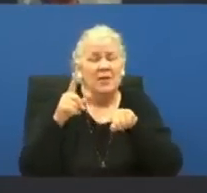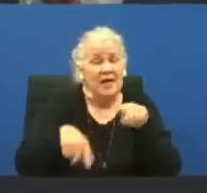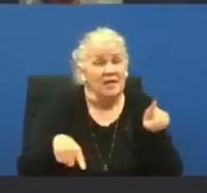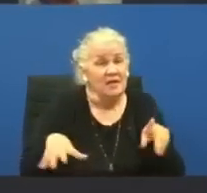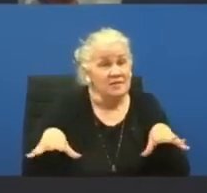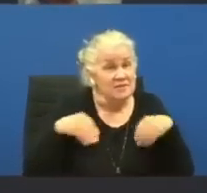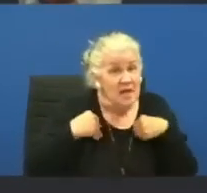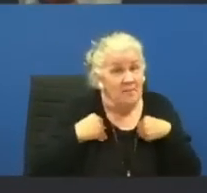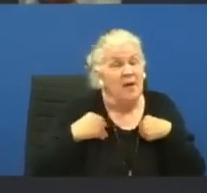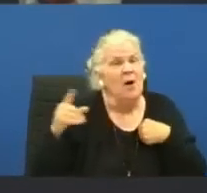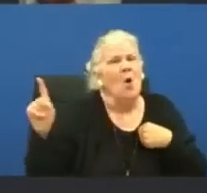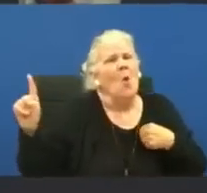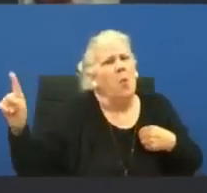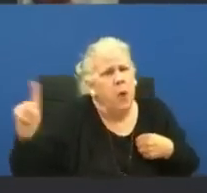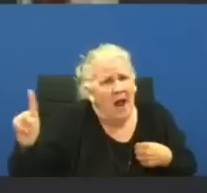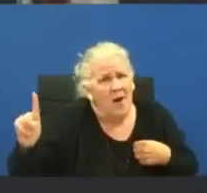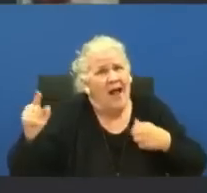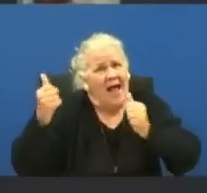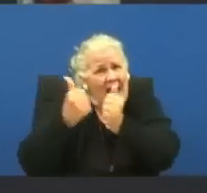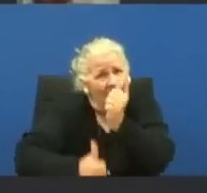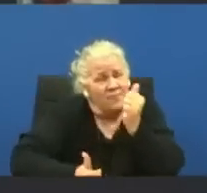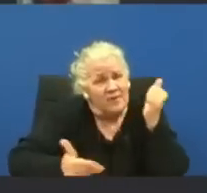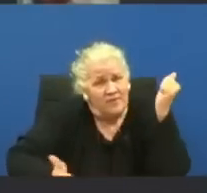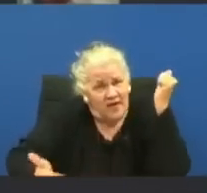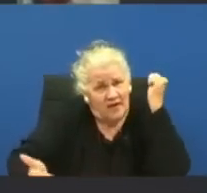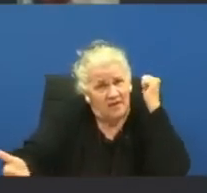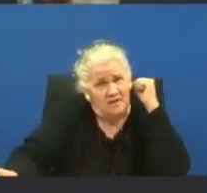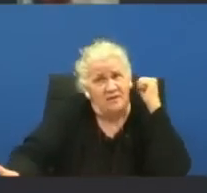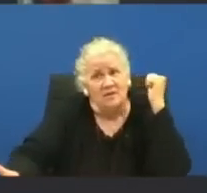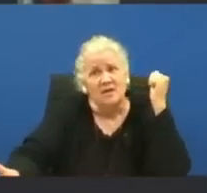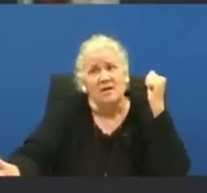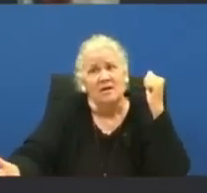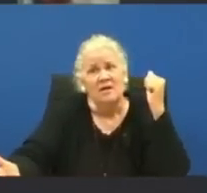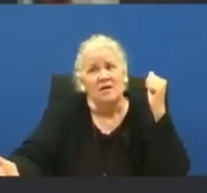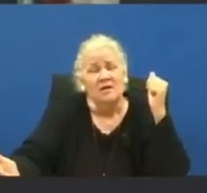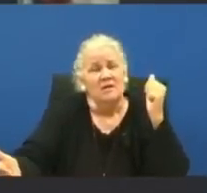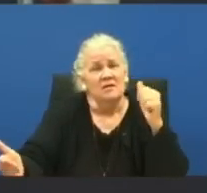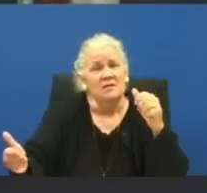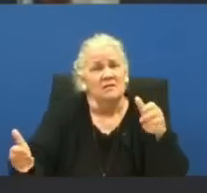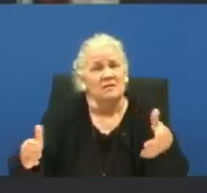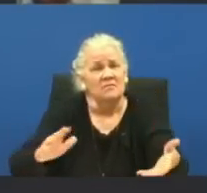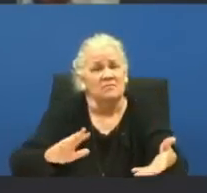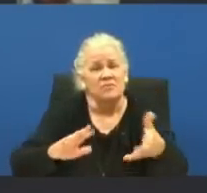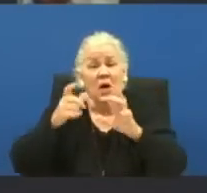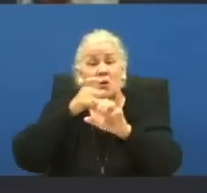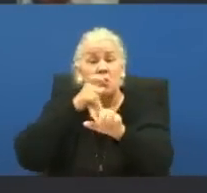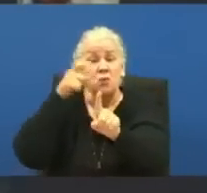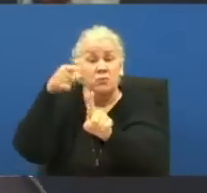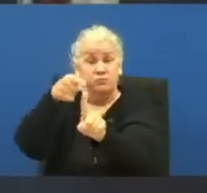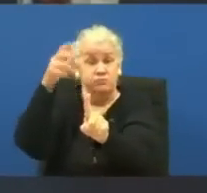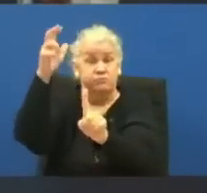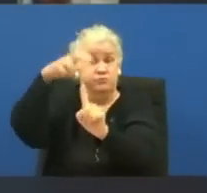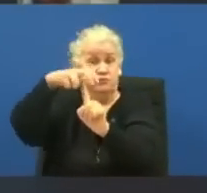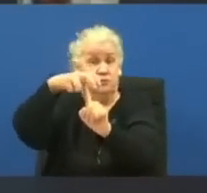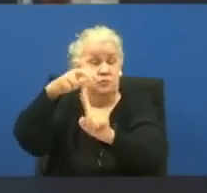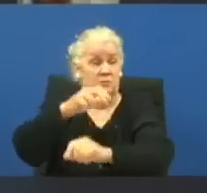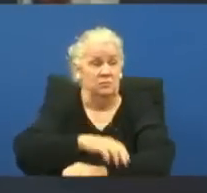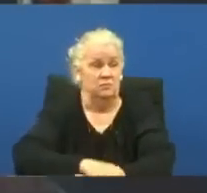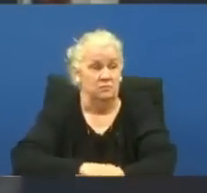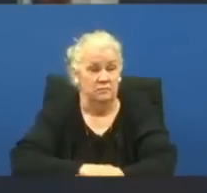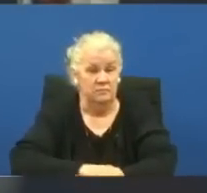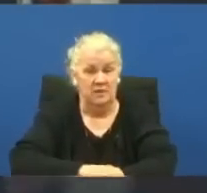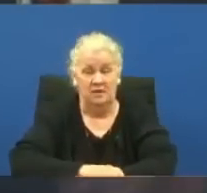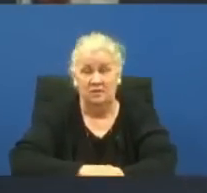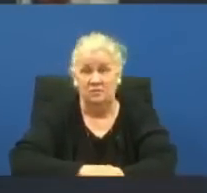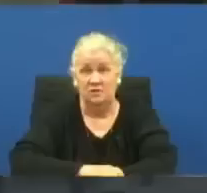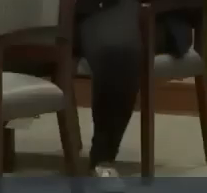of where everything the buck starts and stops. So let's talk bucks. I've been quiet for four days.